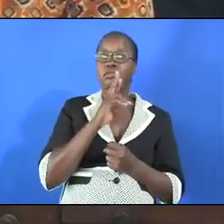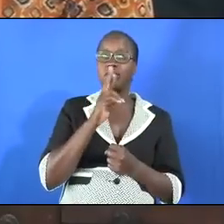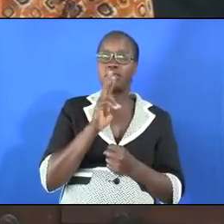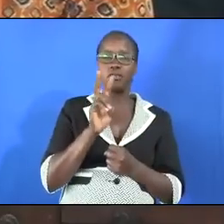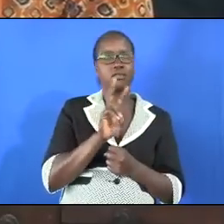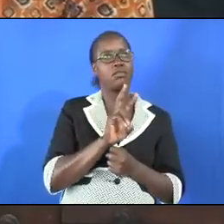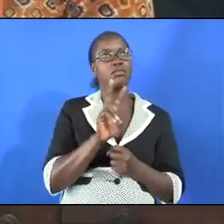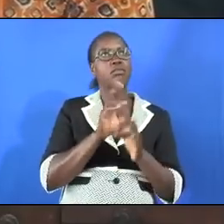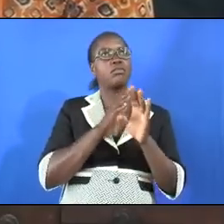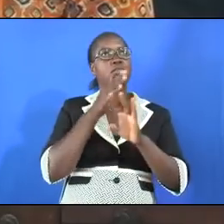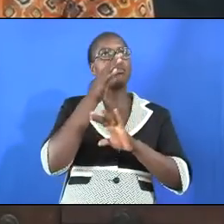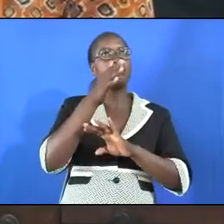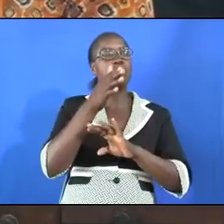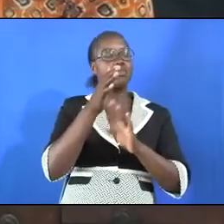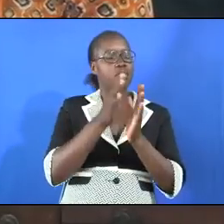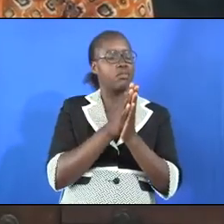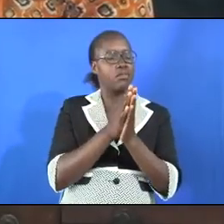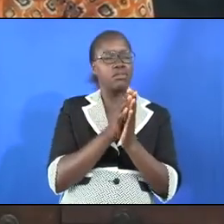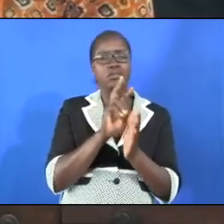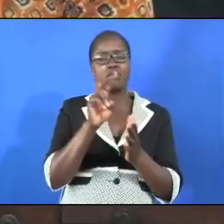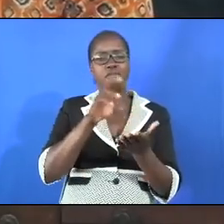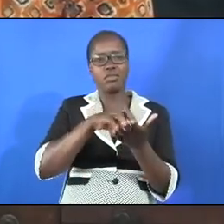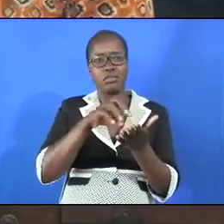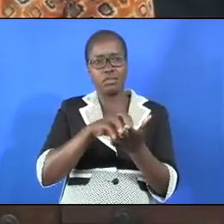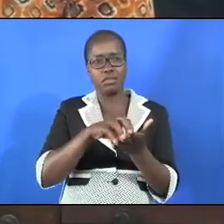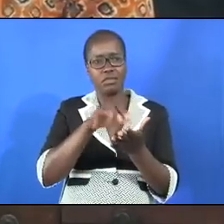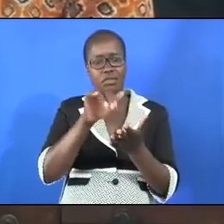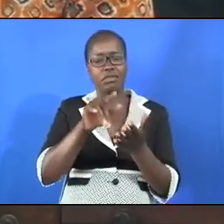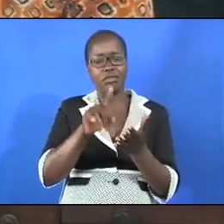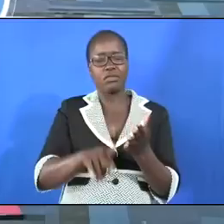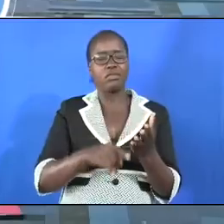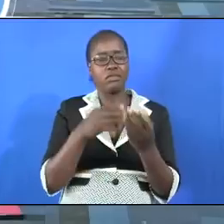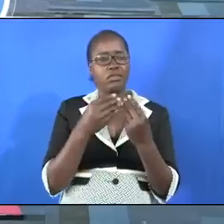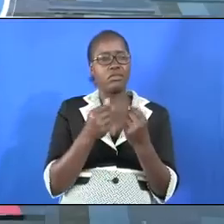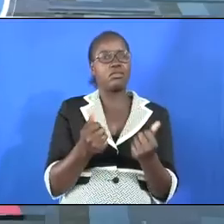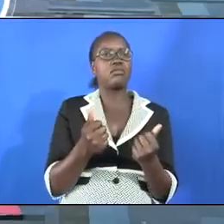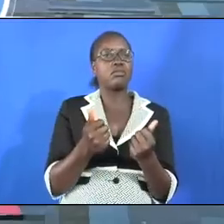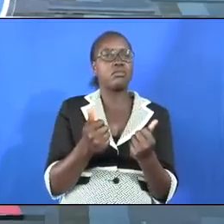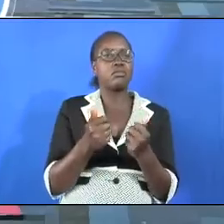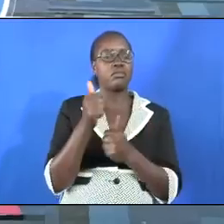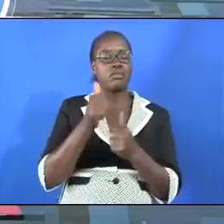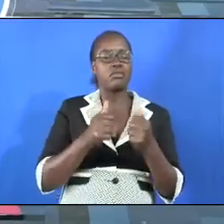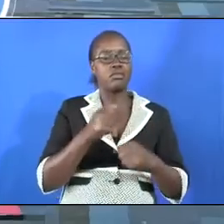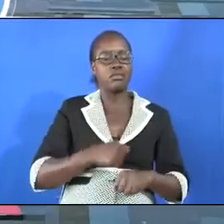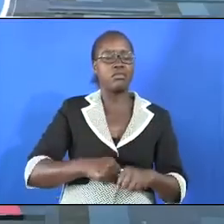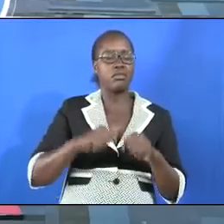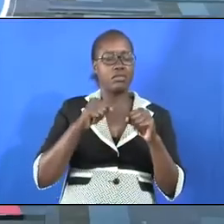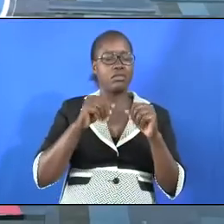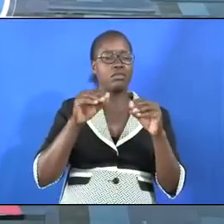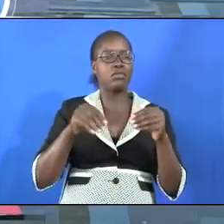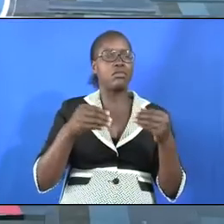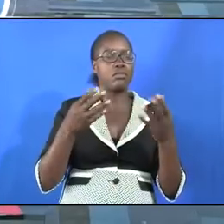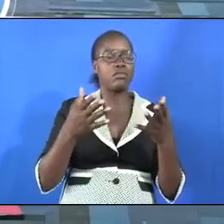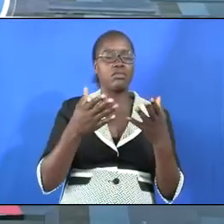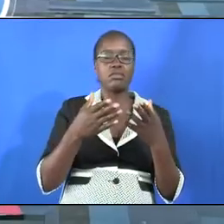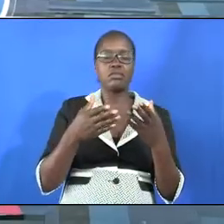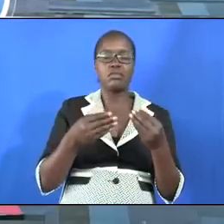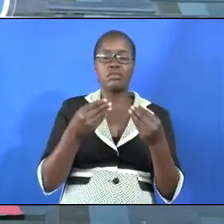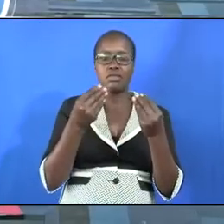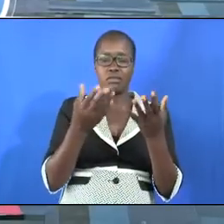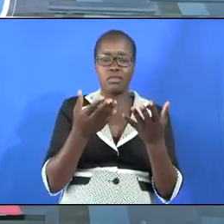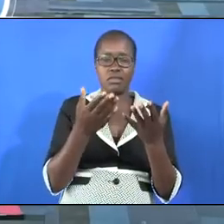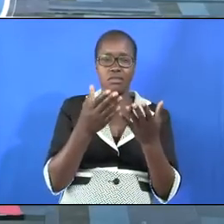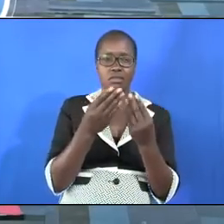look around see somebody see a situation that needs a solution which you can be able to offer give that